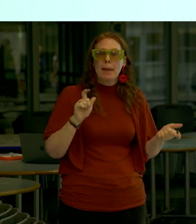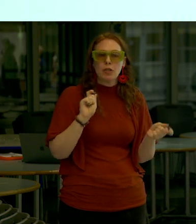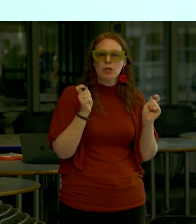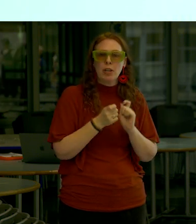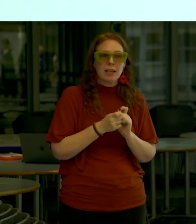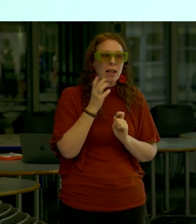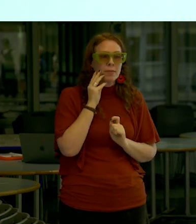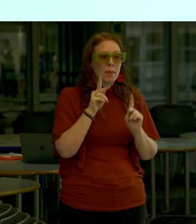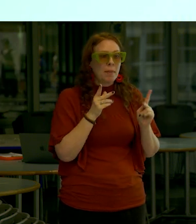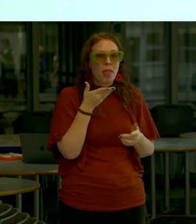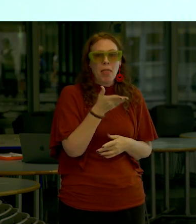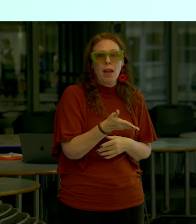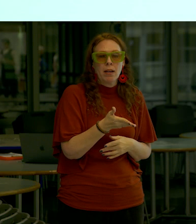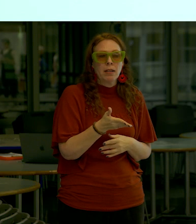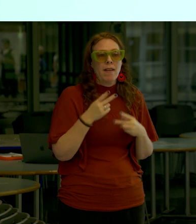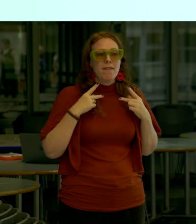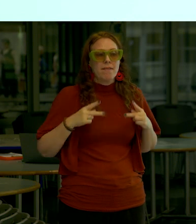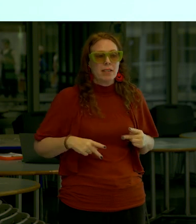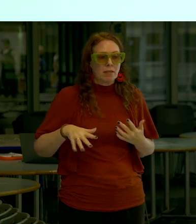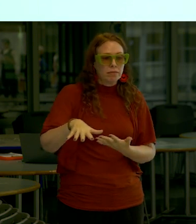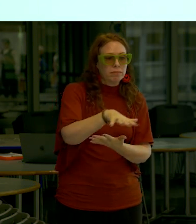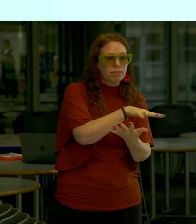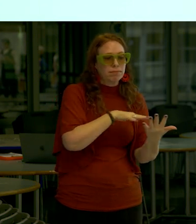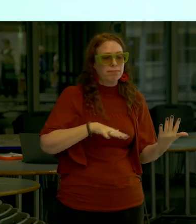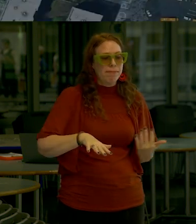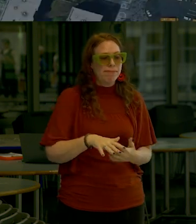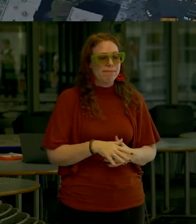experience of people in the physical built environment, right?